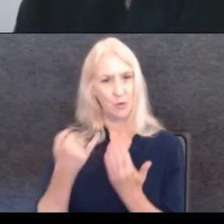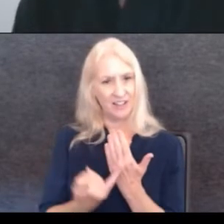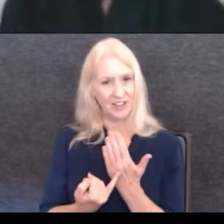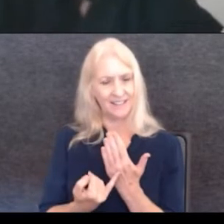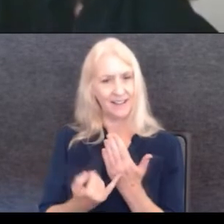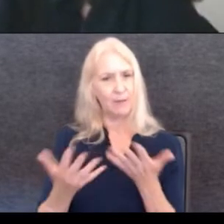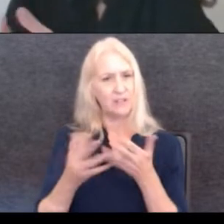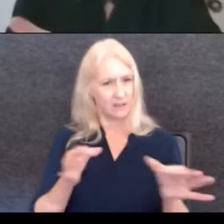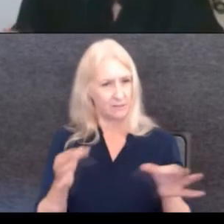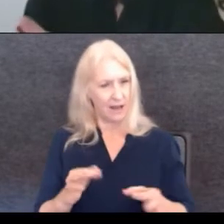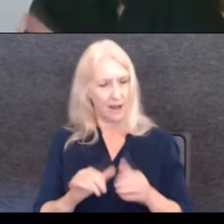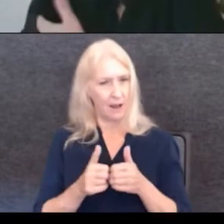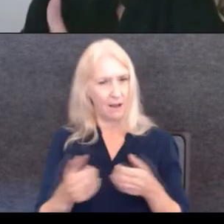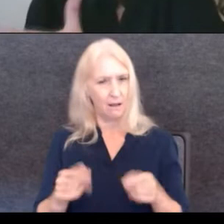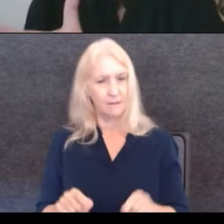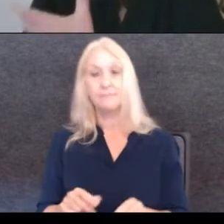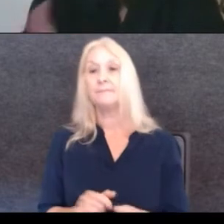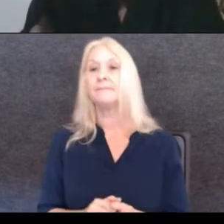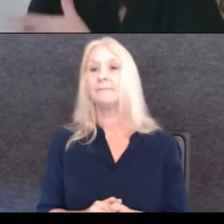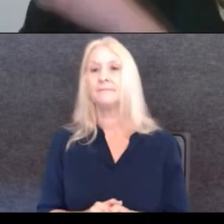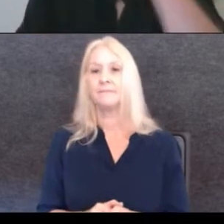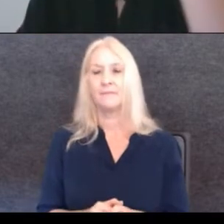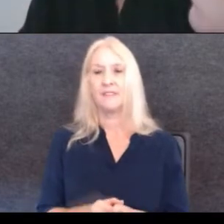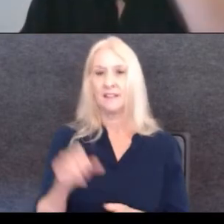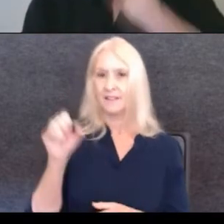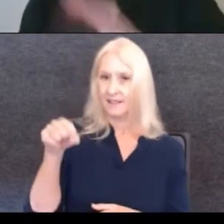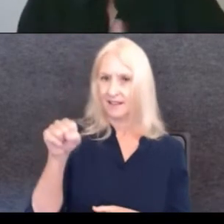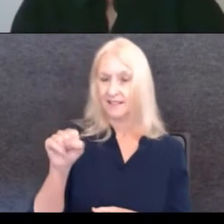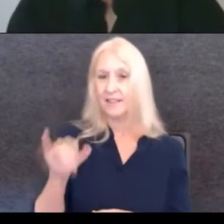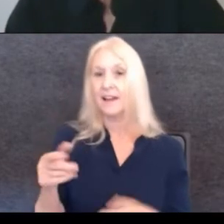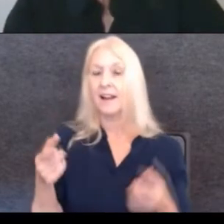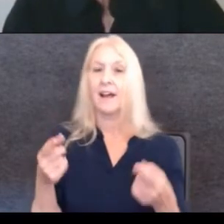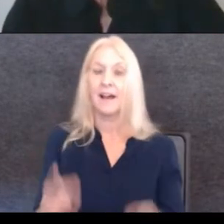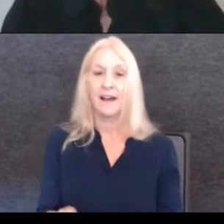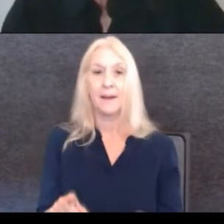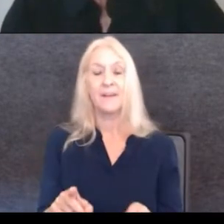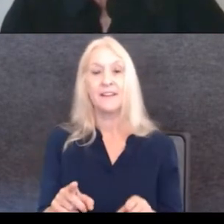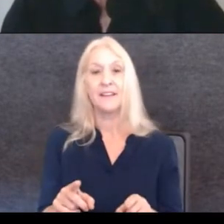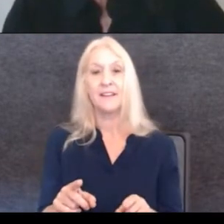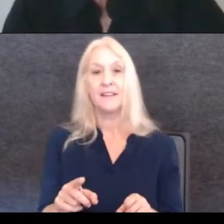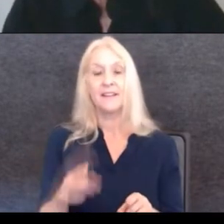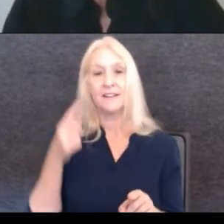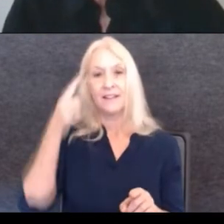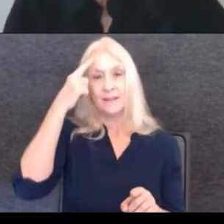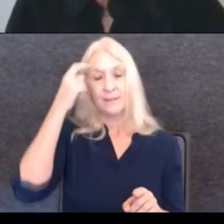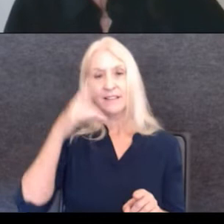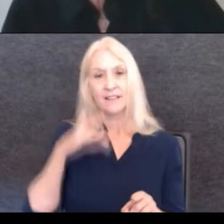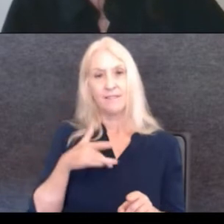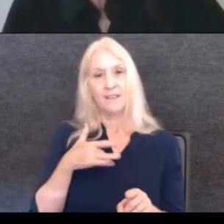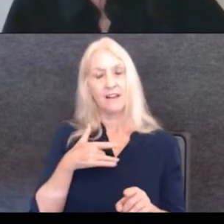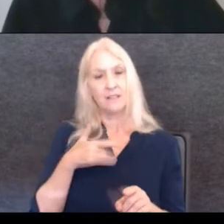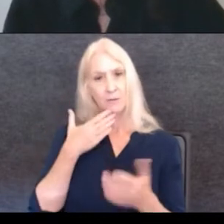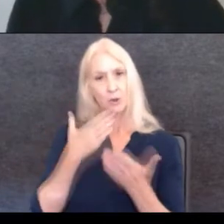Yeah, that, that happened also because of, I mean, uh, they, they feel, they felt that I was the right